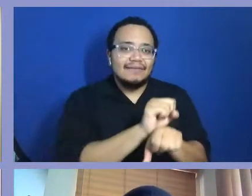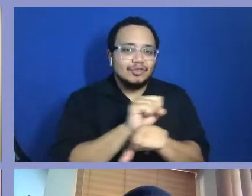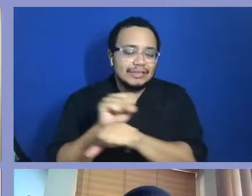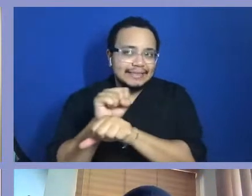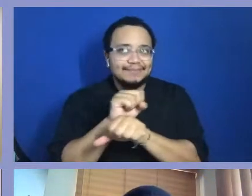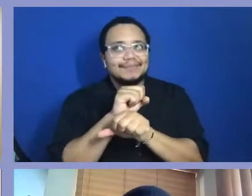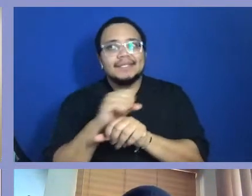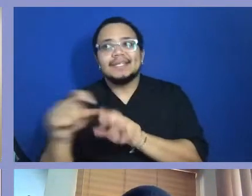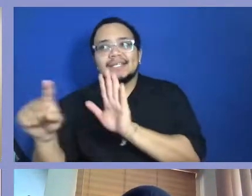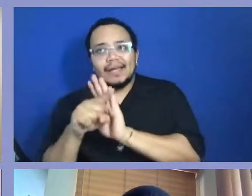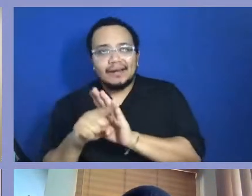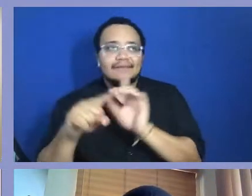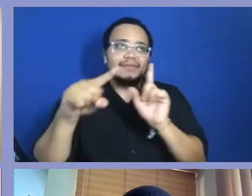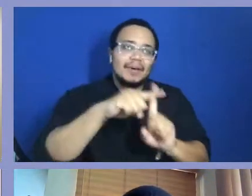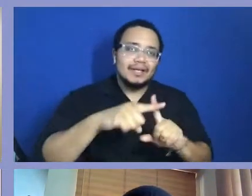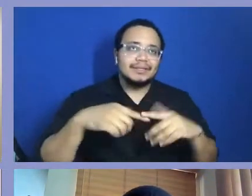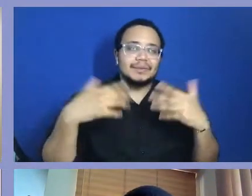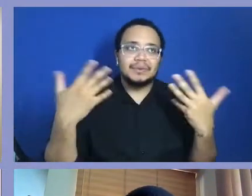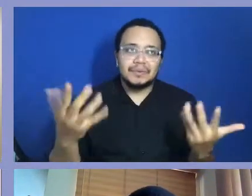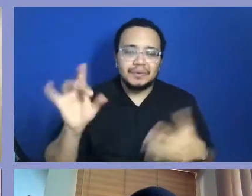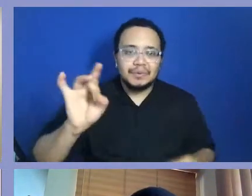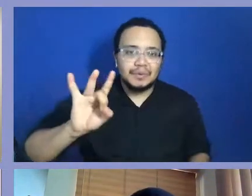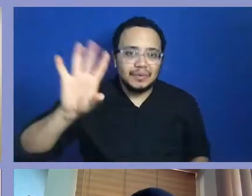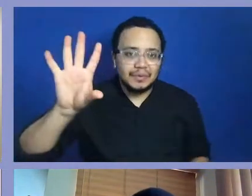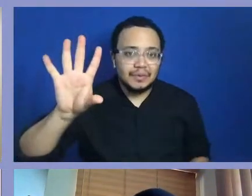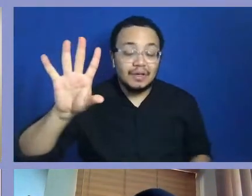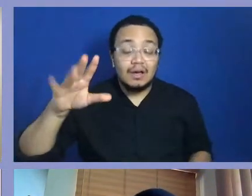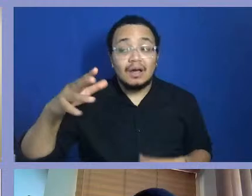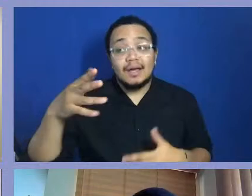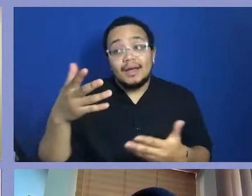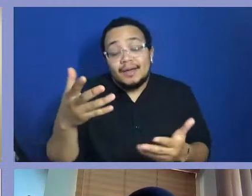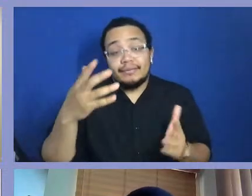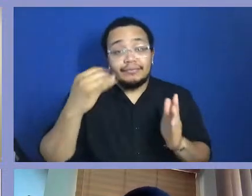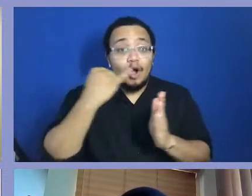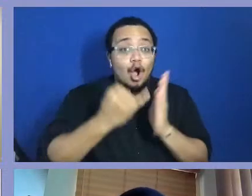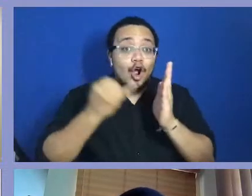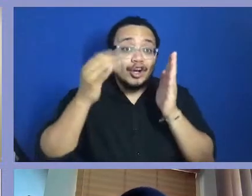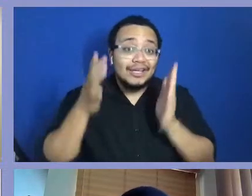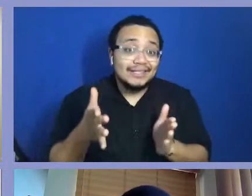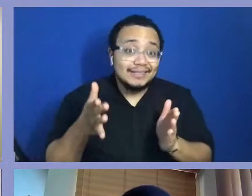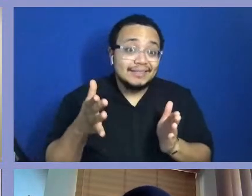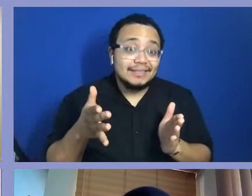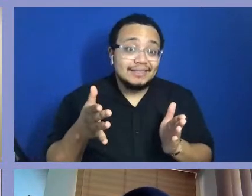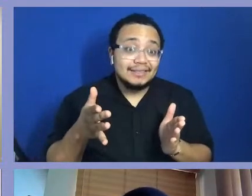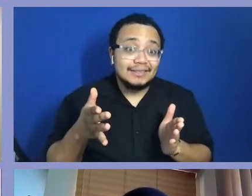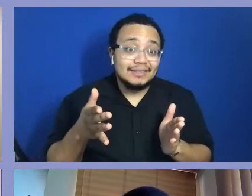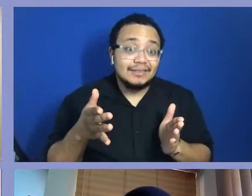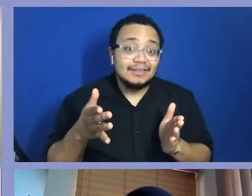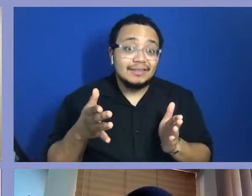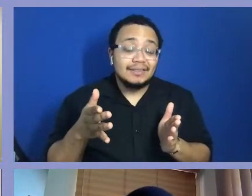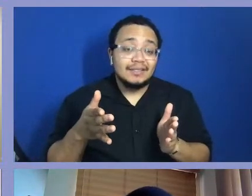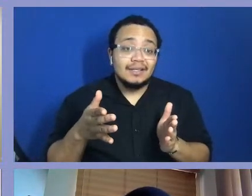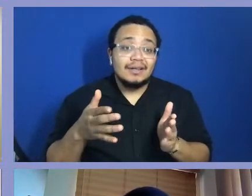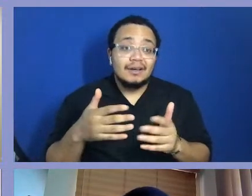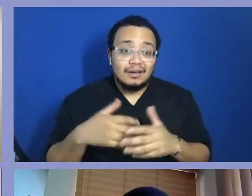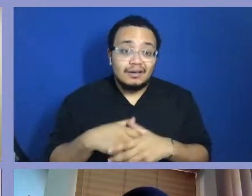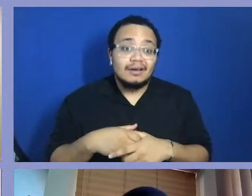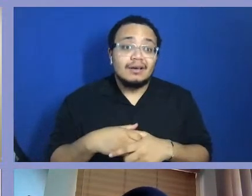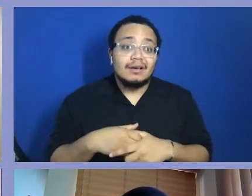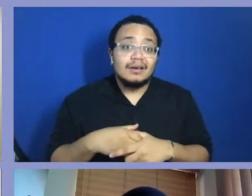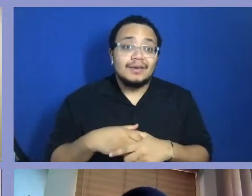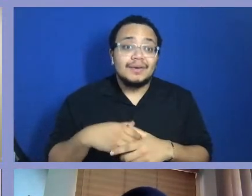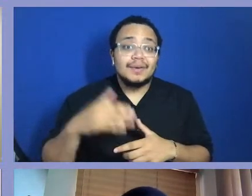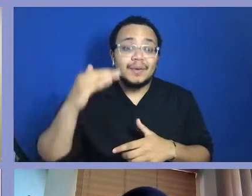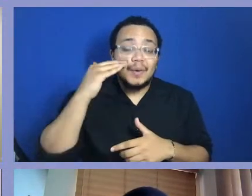other deal is even as an artiste, even Gordon Parks was political. Okay. Mary Church